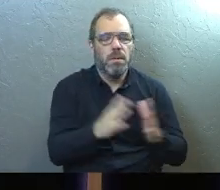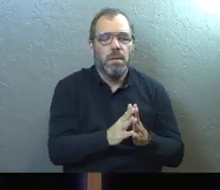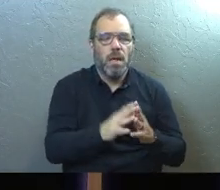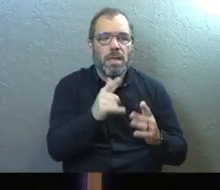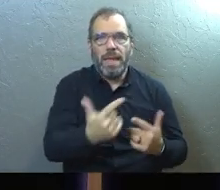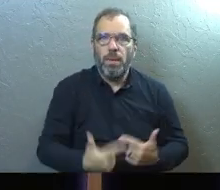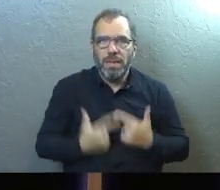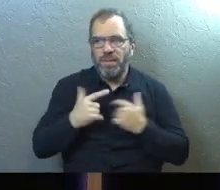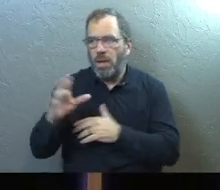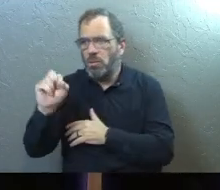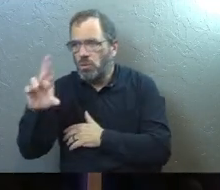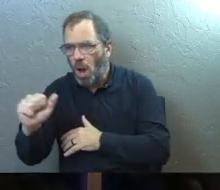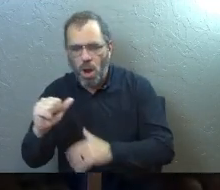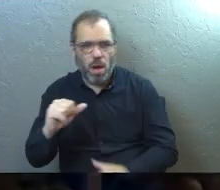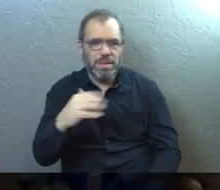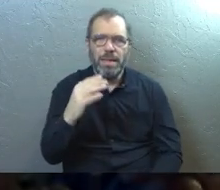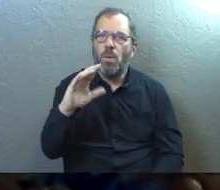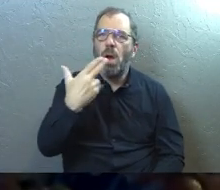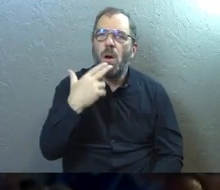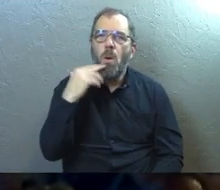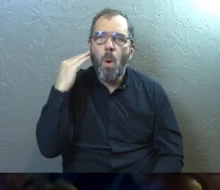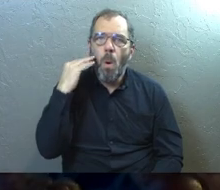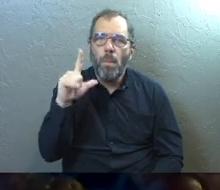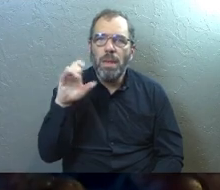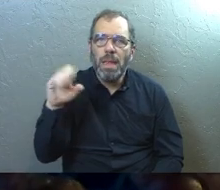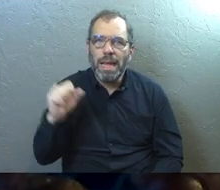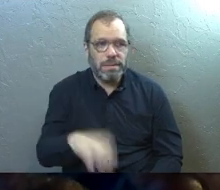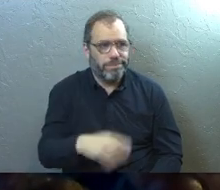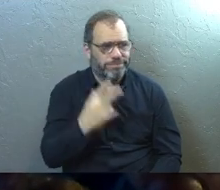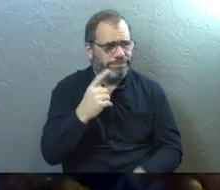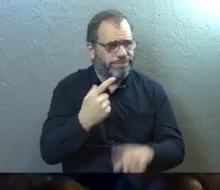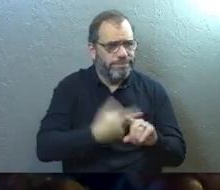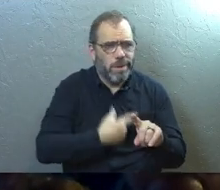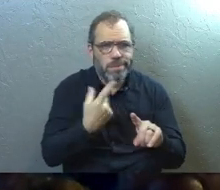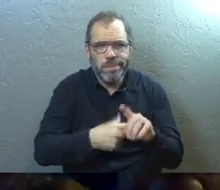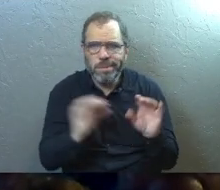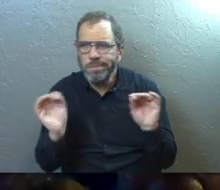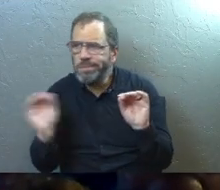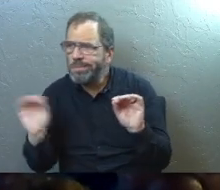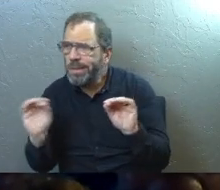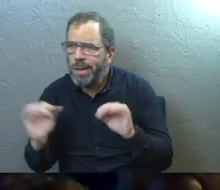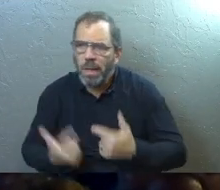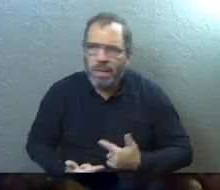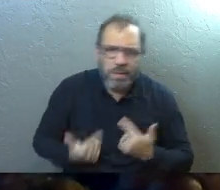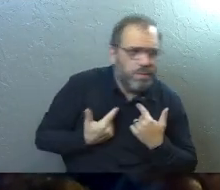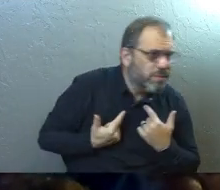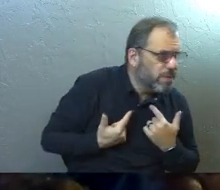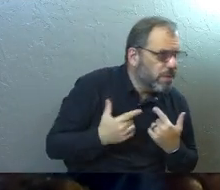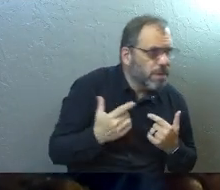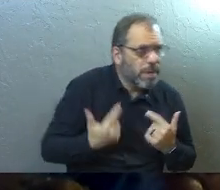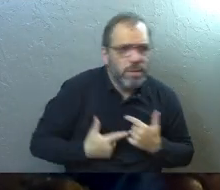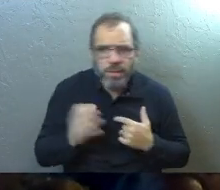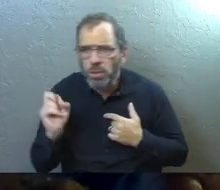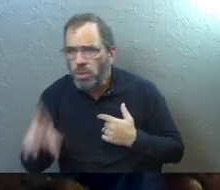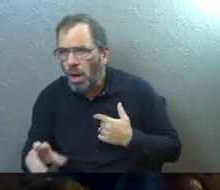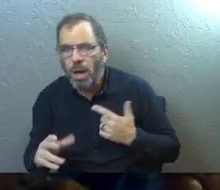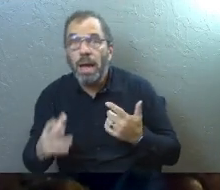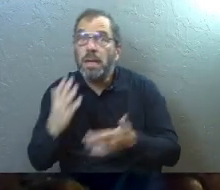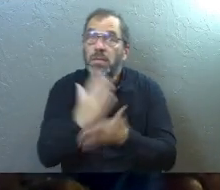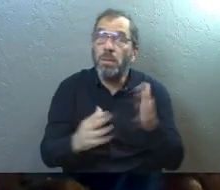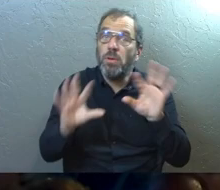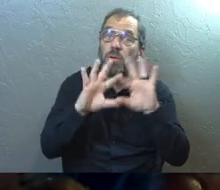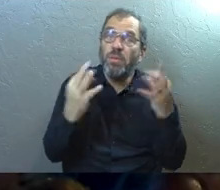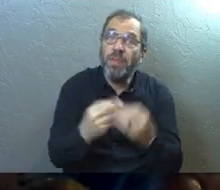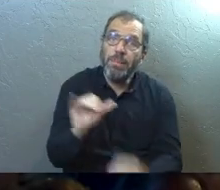time where they were living in cars and homeless. And we didn't see them for months at a time or even know where they were or whether or not they were okay. And some of your